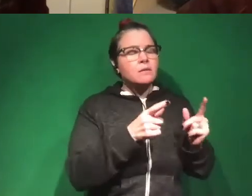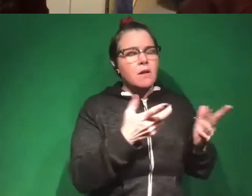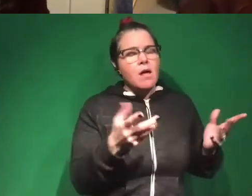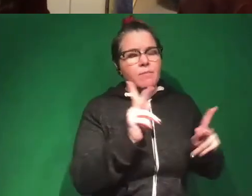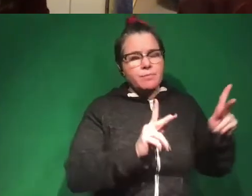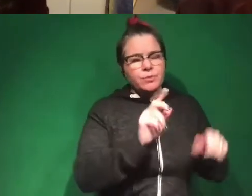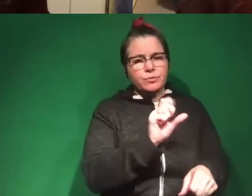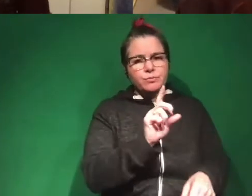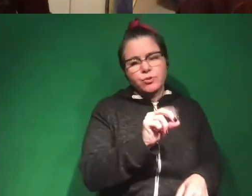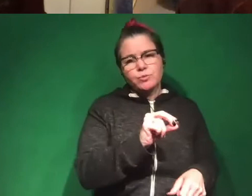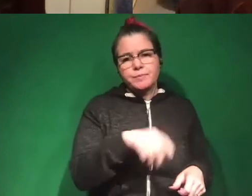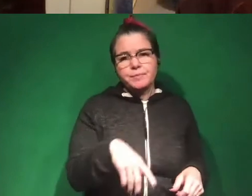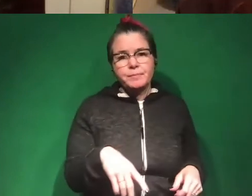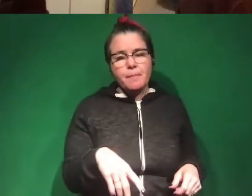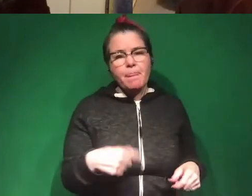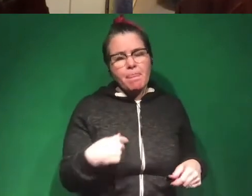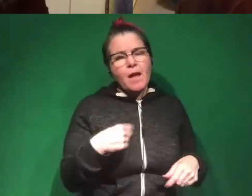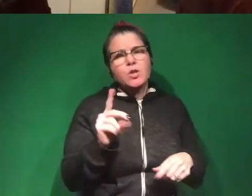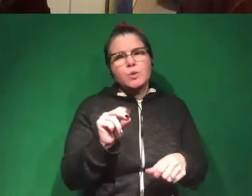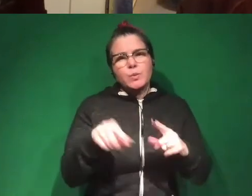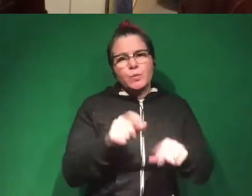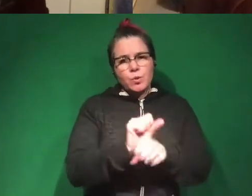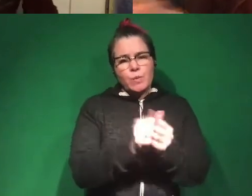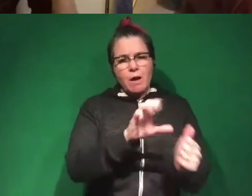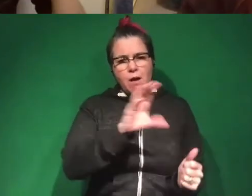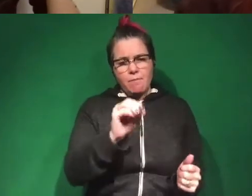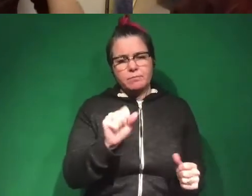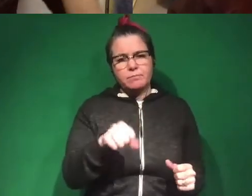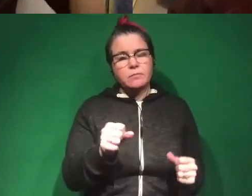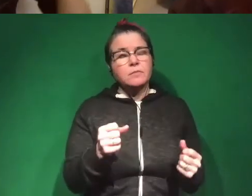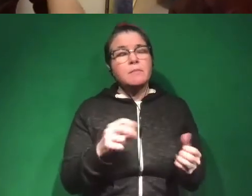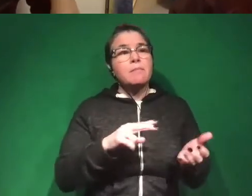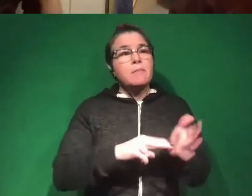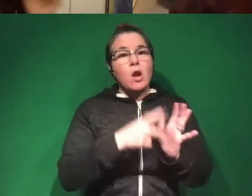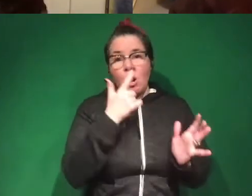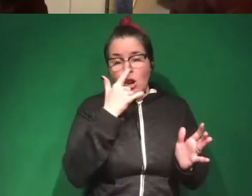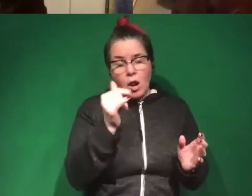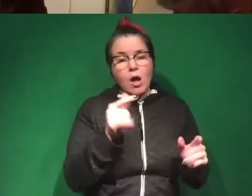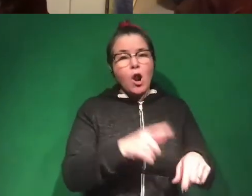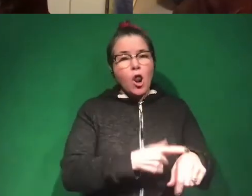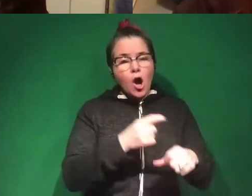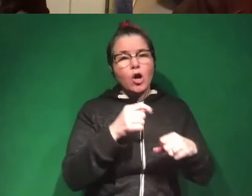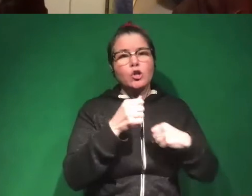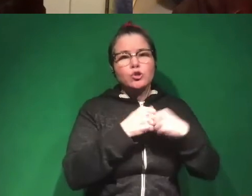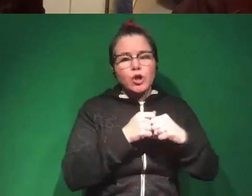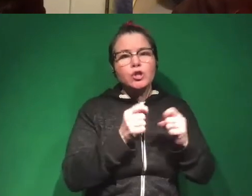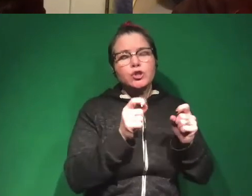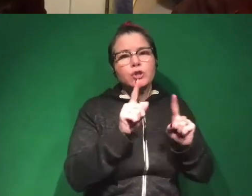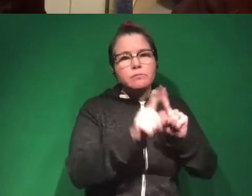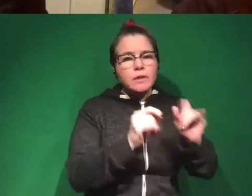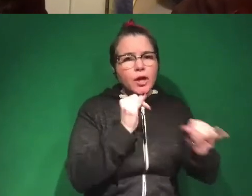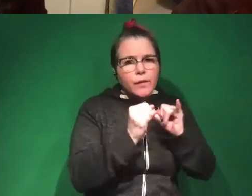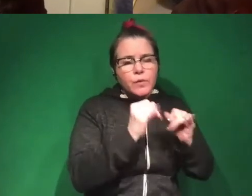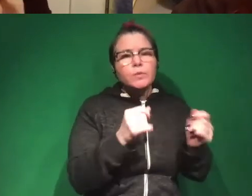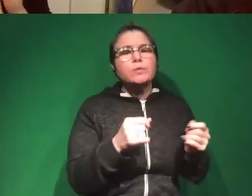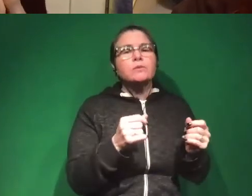of political scientists do, and I do it with companies. And so that can take the form of longer structured interviews, and there's a lot of scientific methods out